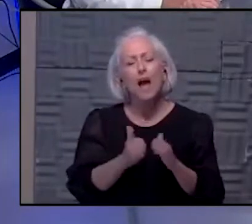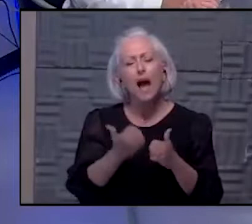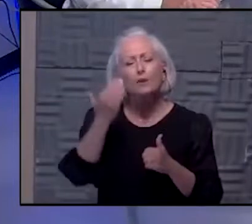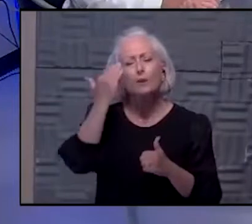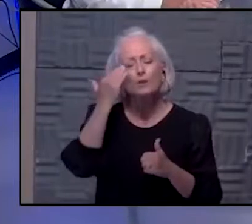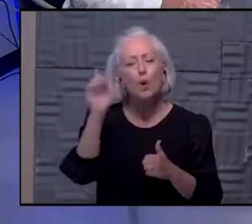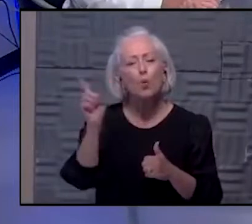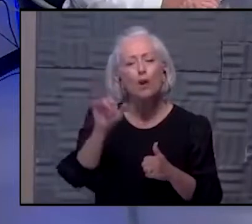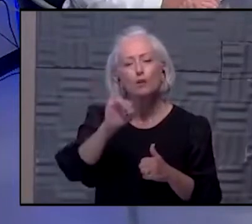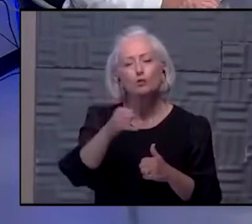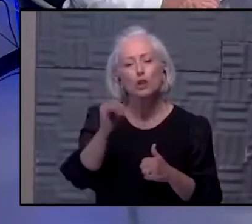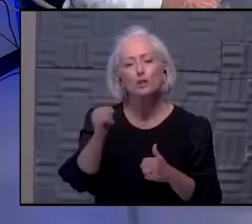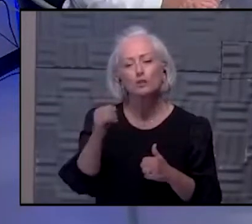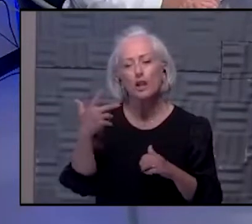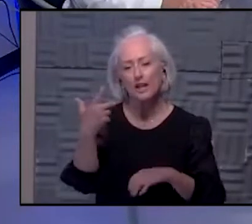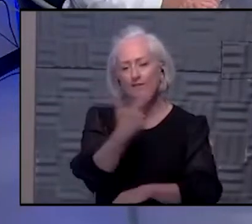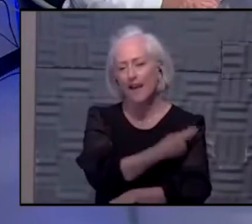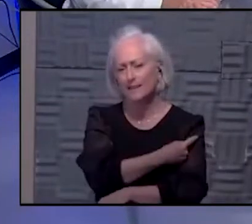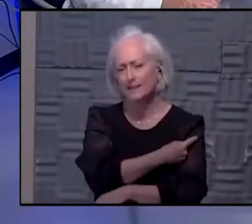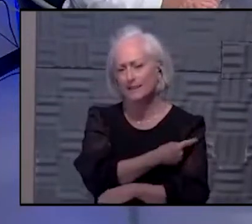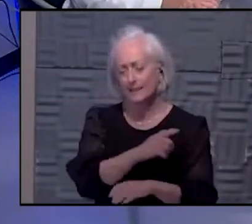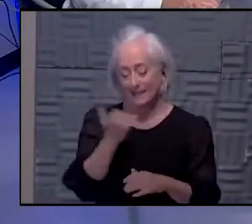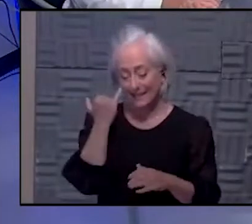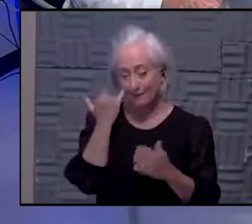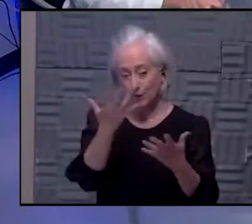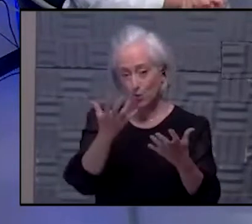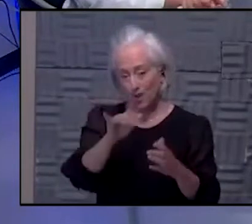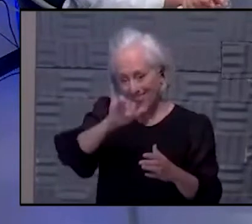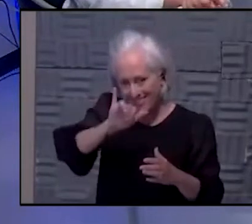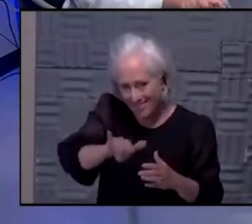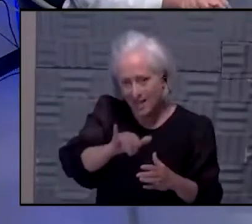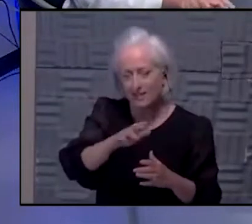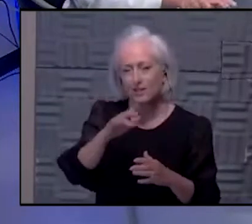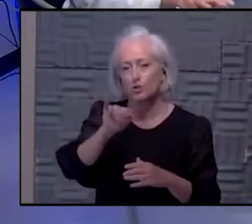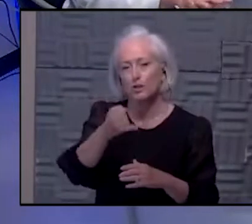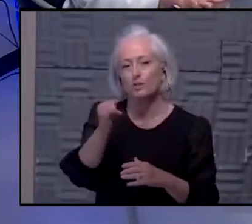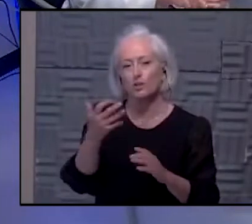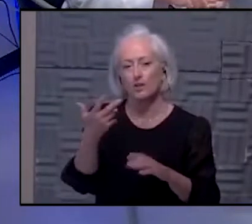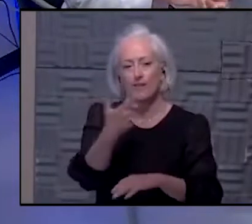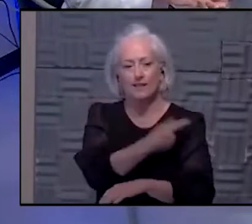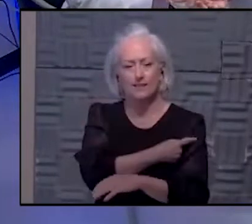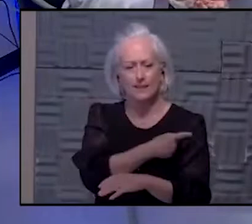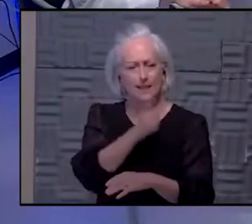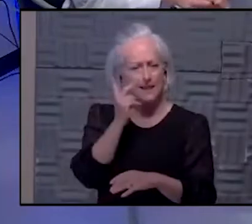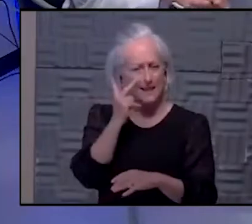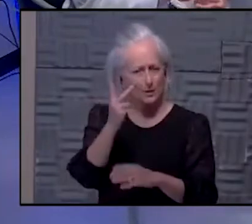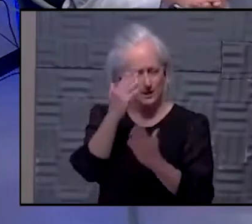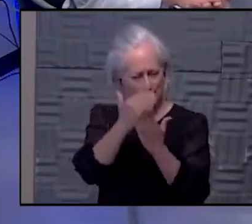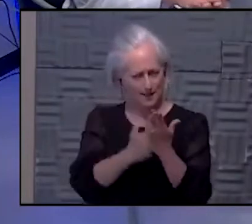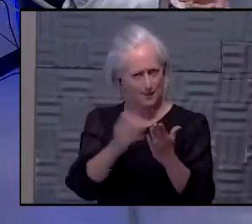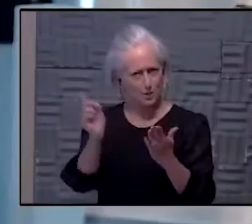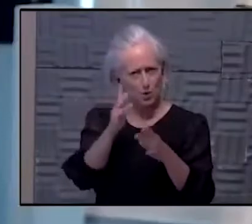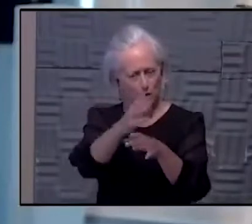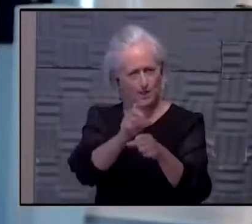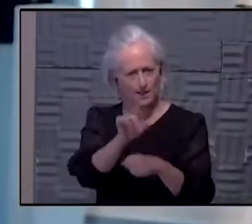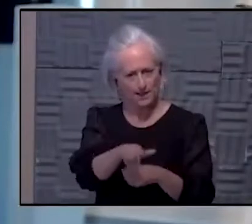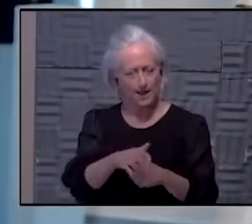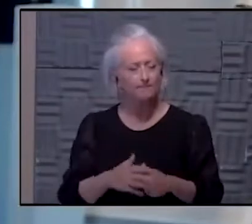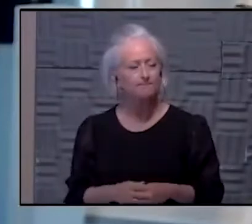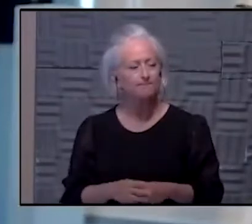vaccine is if you are wanting to get that vaccine? Is that listed anywhere? Dr. Norman, how can I get it?